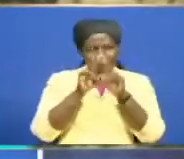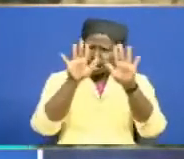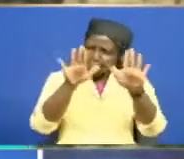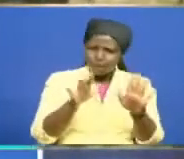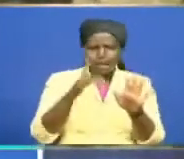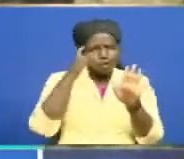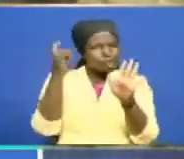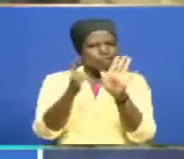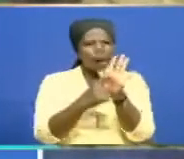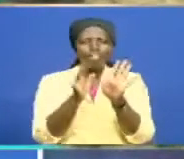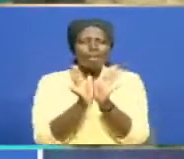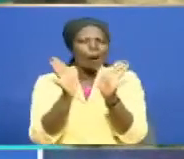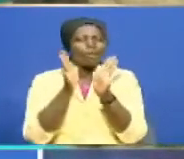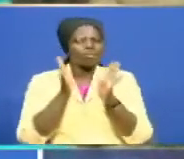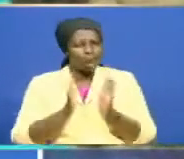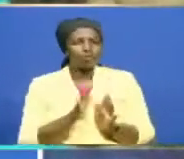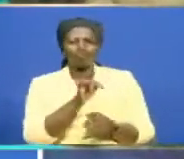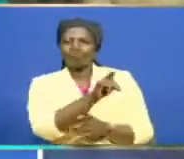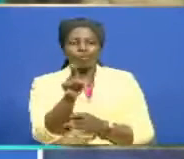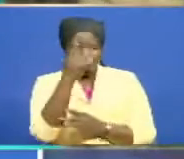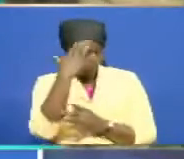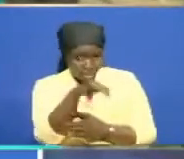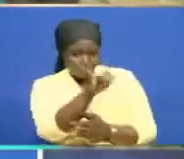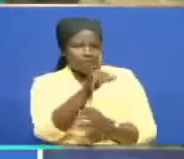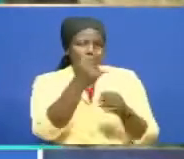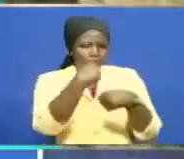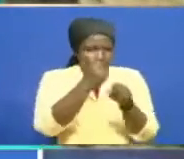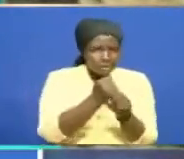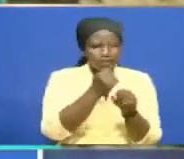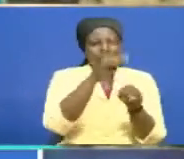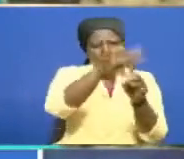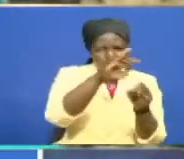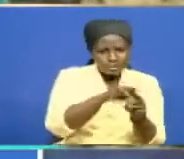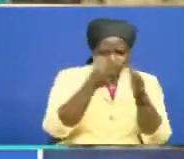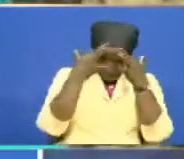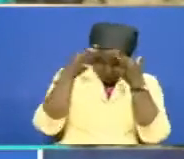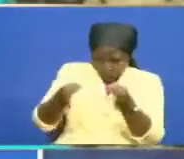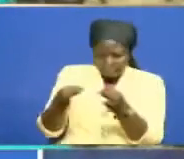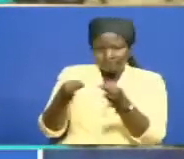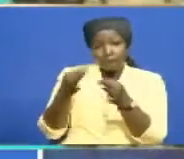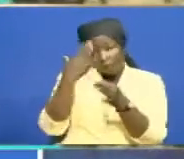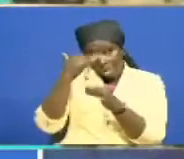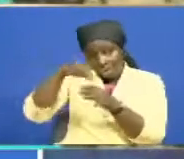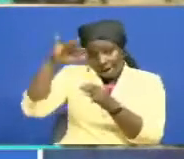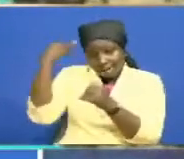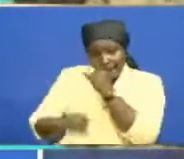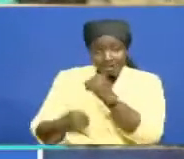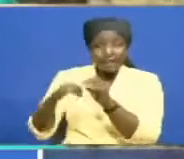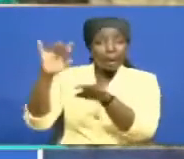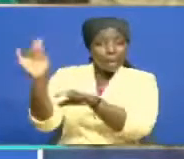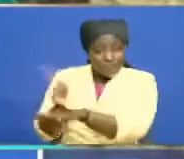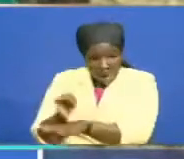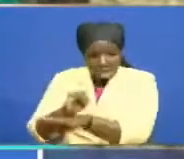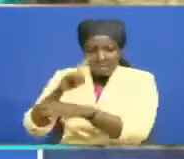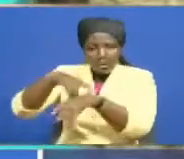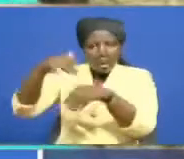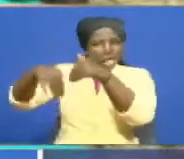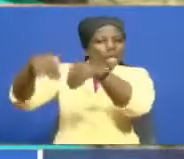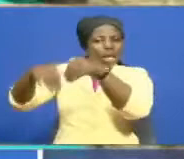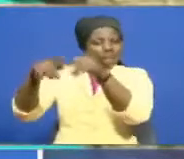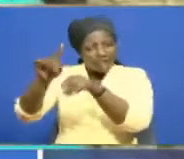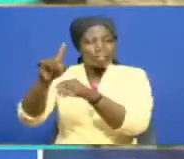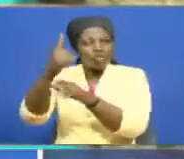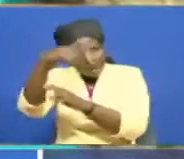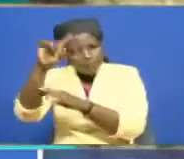muamuzi na yaya ndiyo mpigakura mwenyata dakika ya mwisho kwa referendum, yae badu ndiyo atapitisha, ndiyo maana. Kama